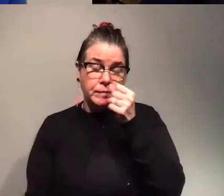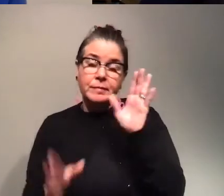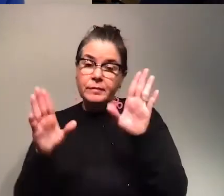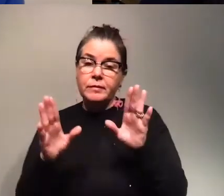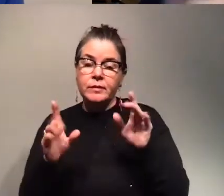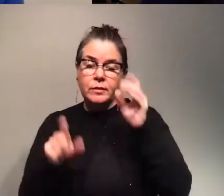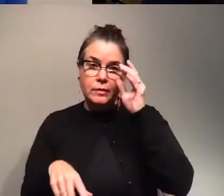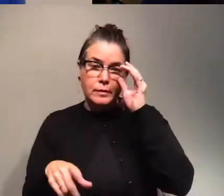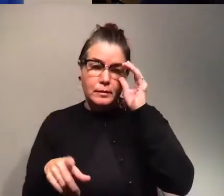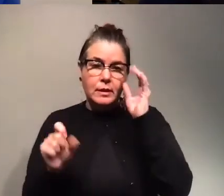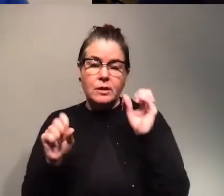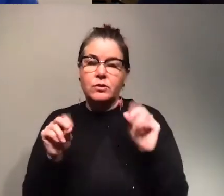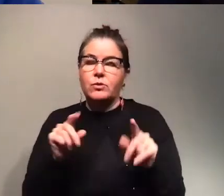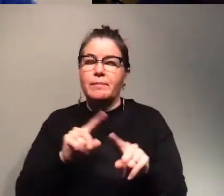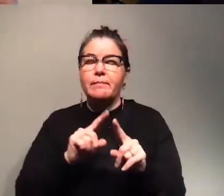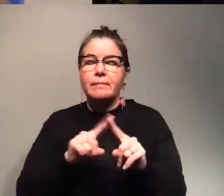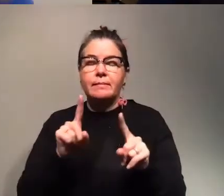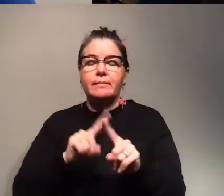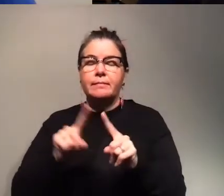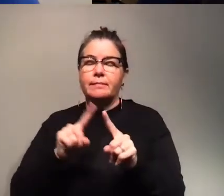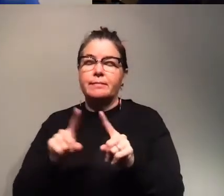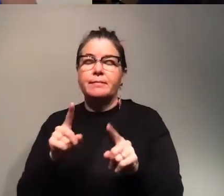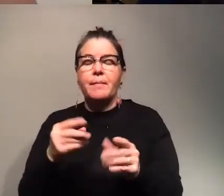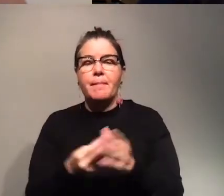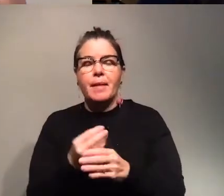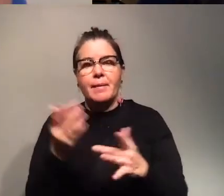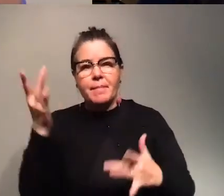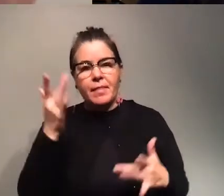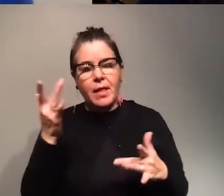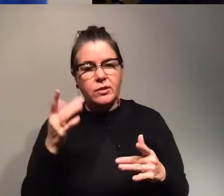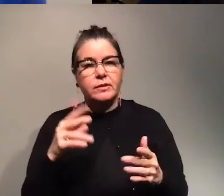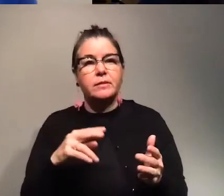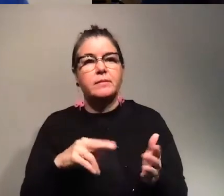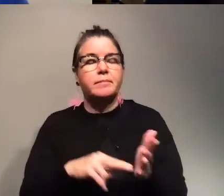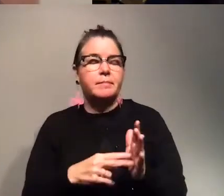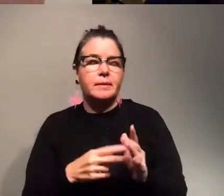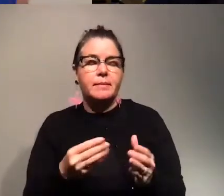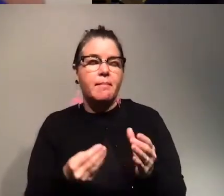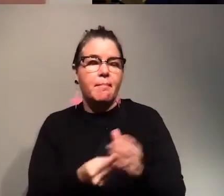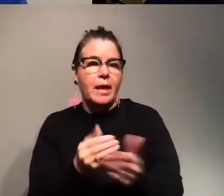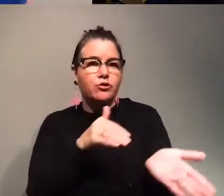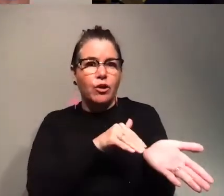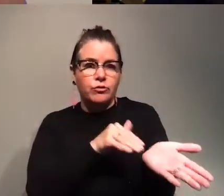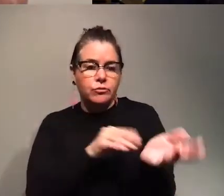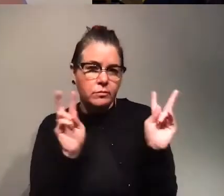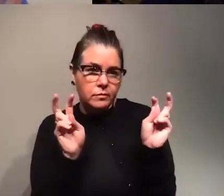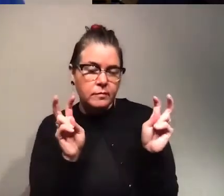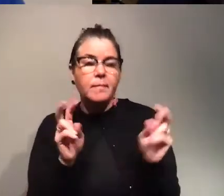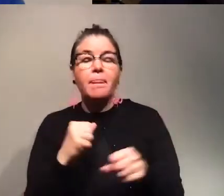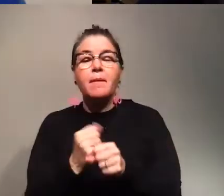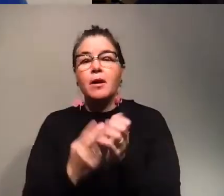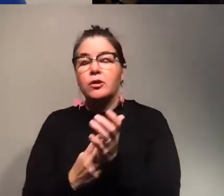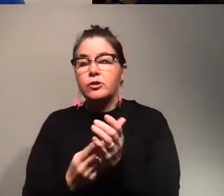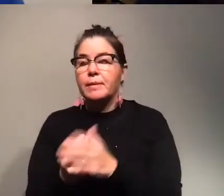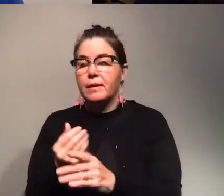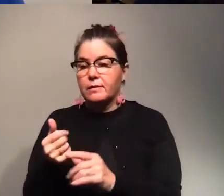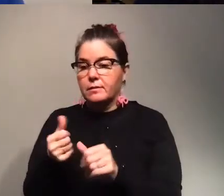you can do a lot of things so plant pathologies are basically plant doctors so we make sure that plants are healthy